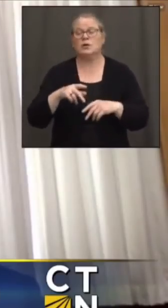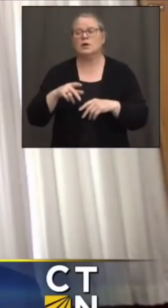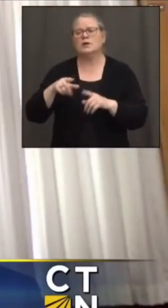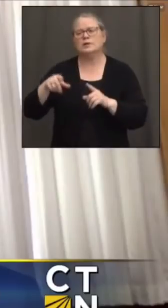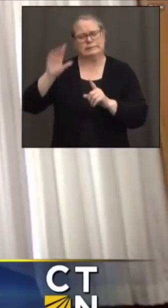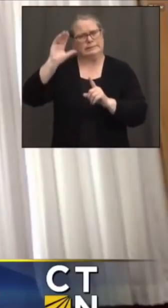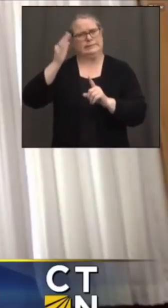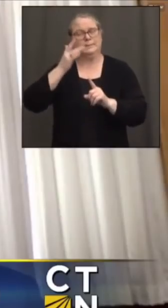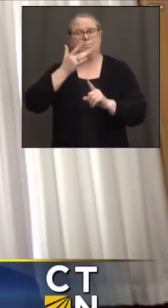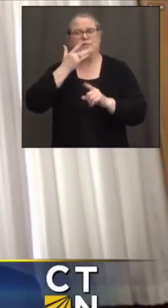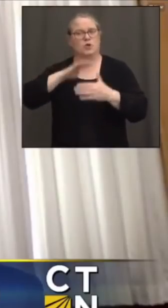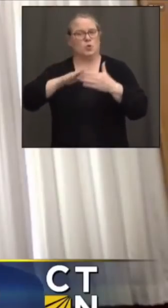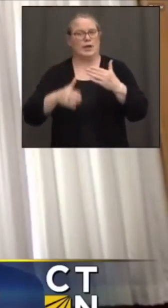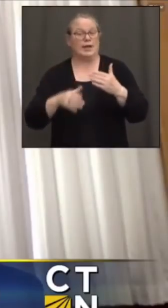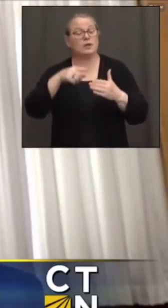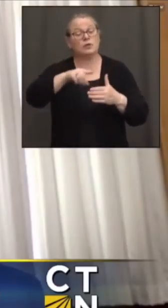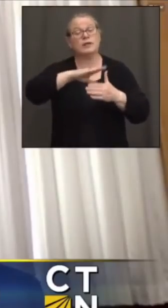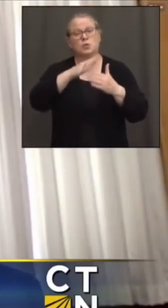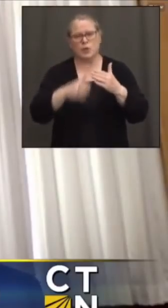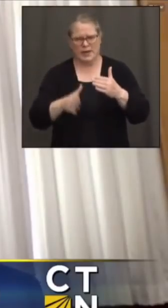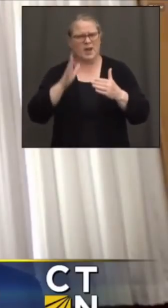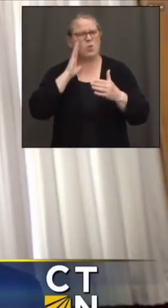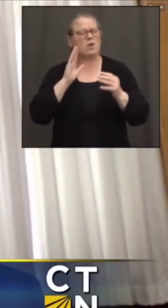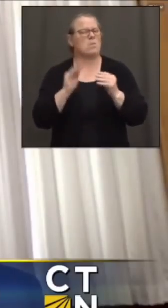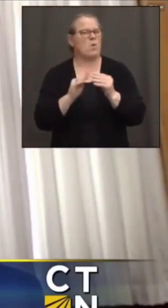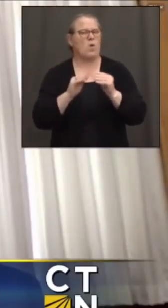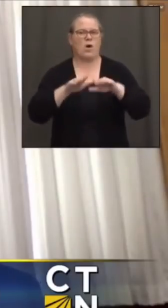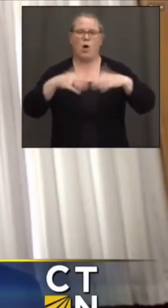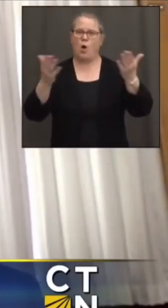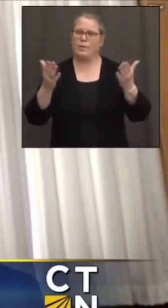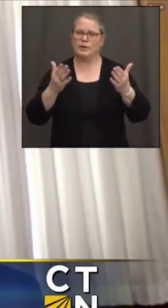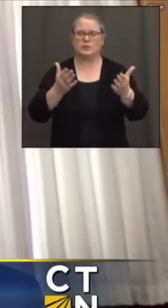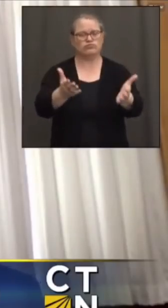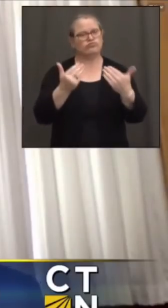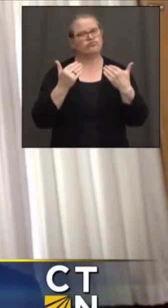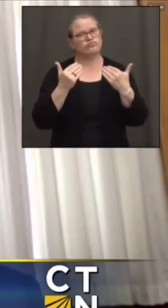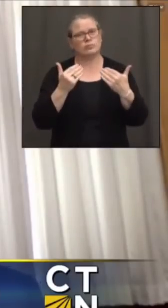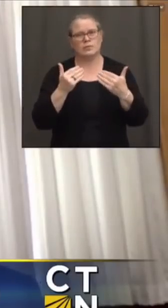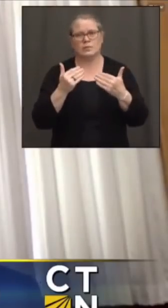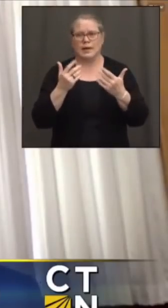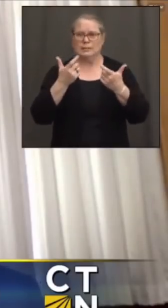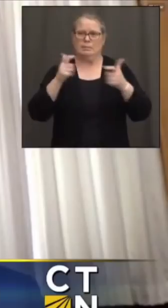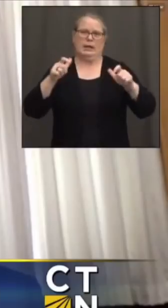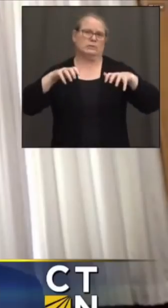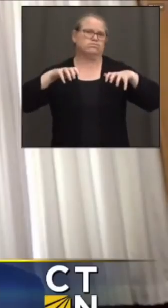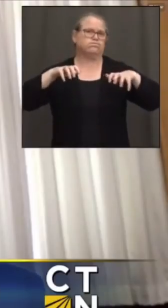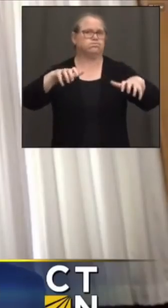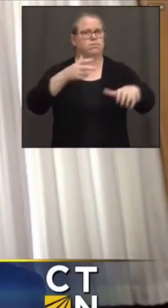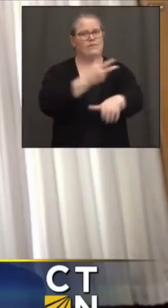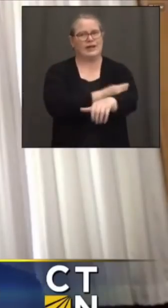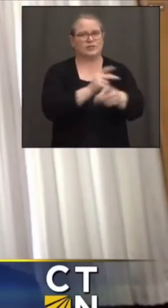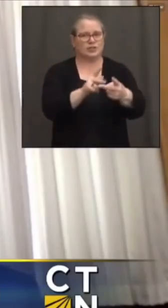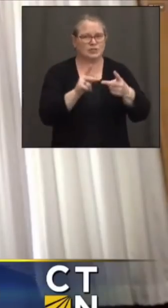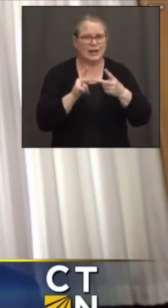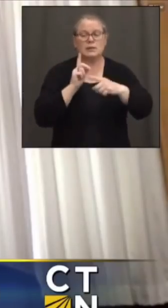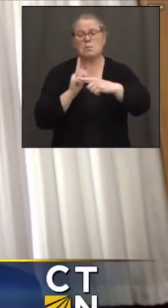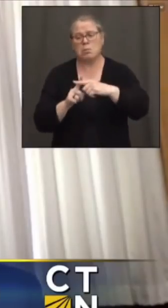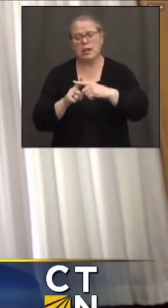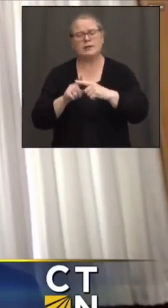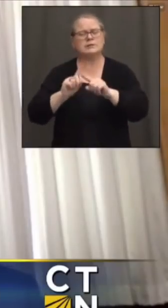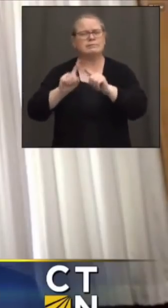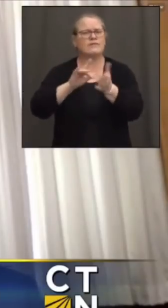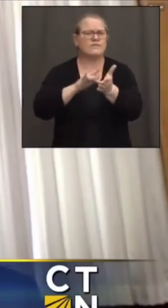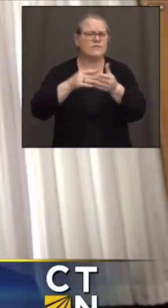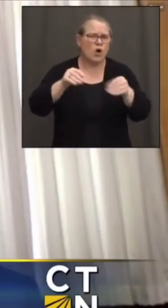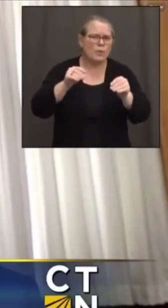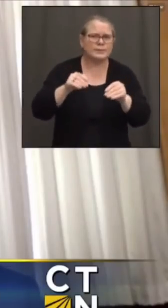this weekend coming up, both at our mass vaccination sites, but also at pharmacies and, you know, a number of local health departments are going